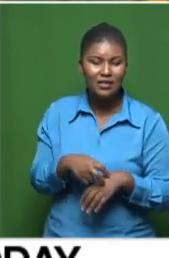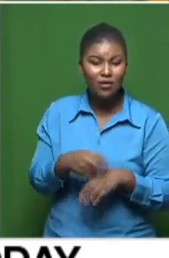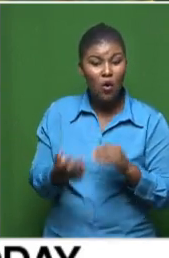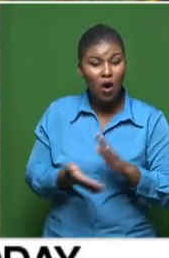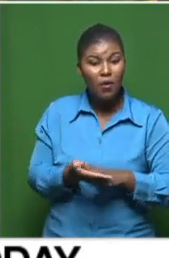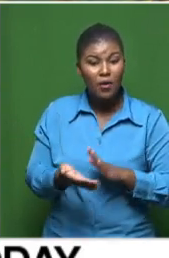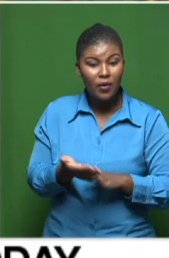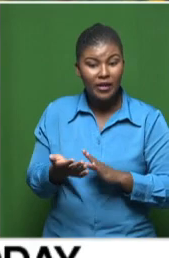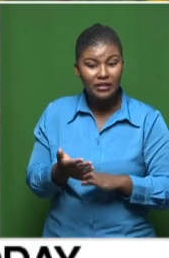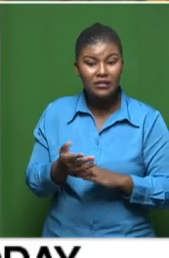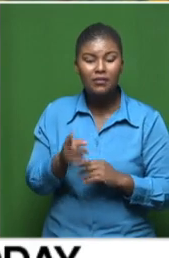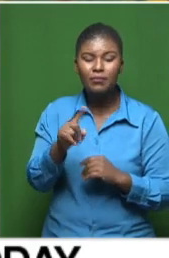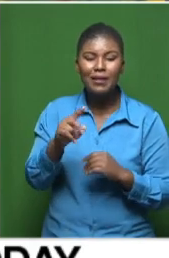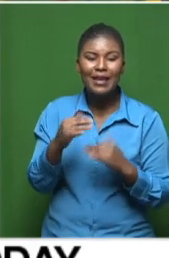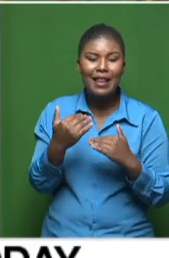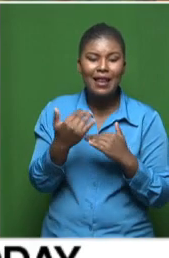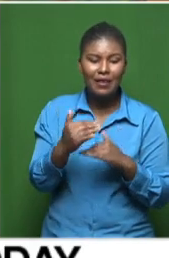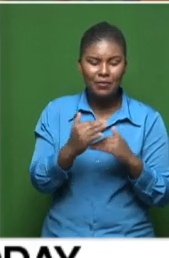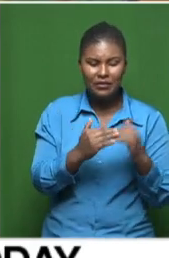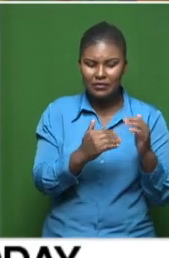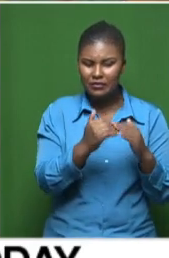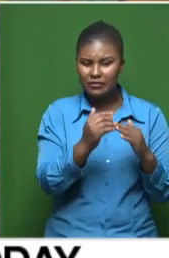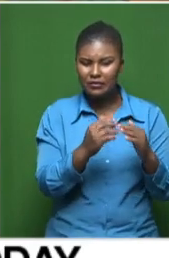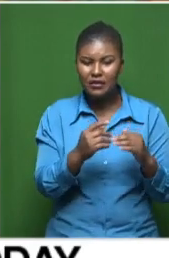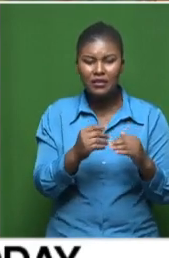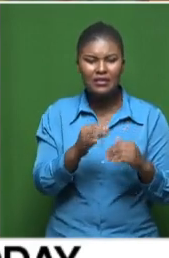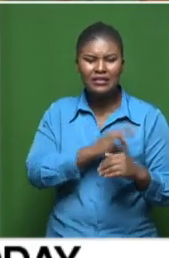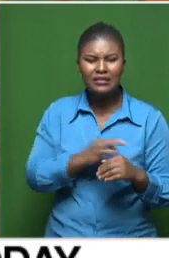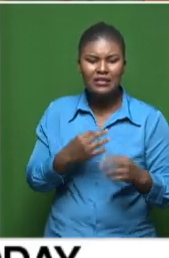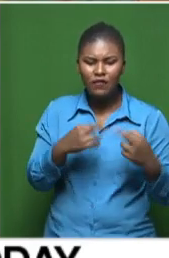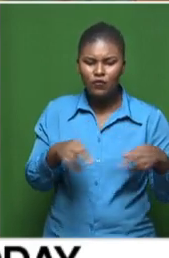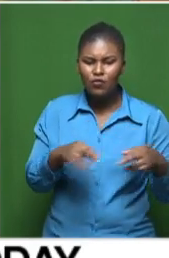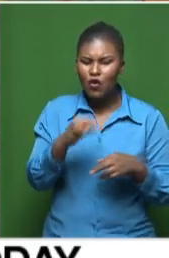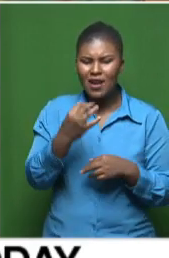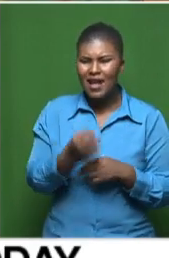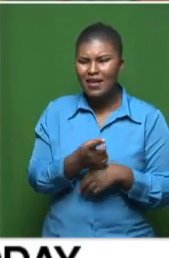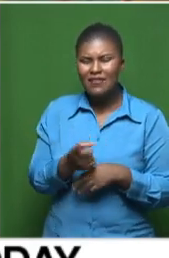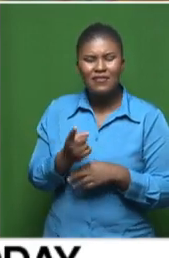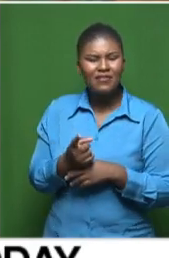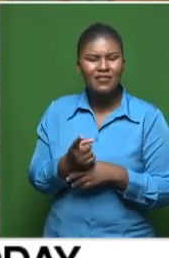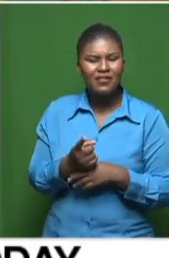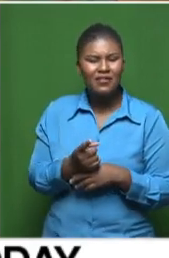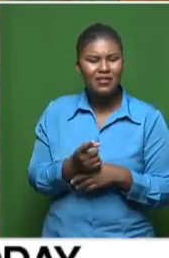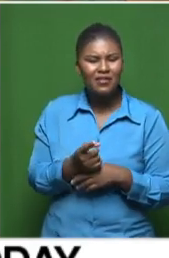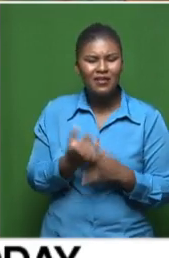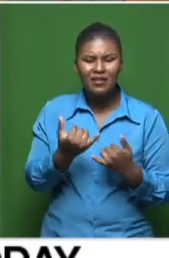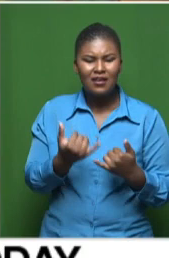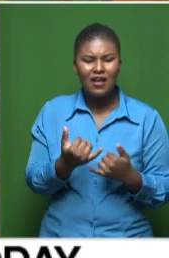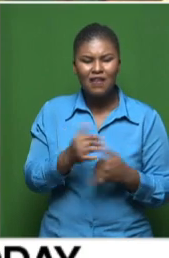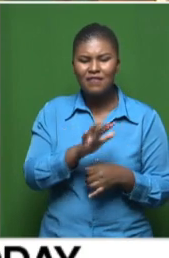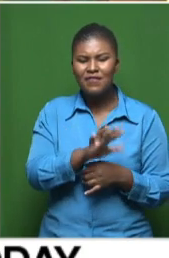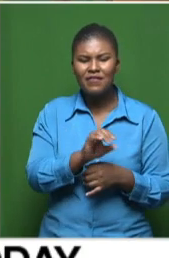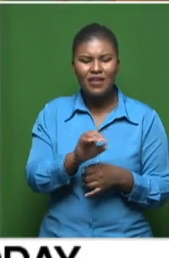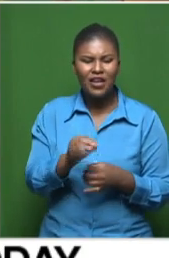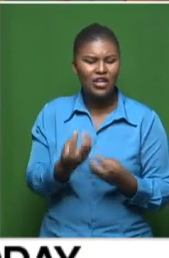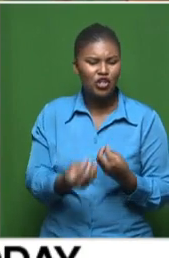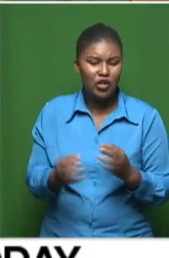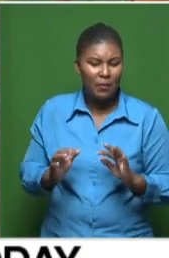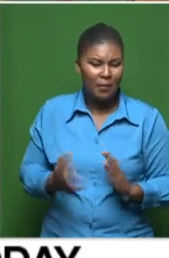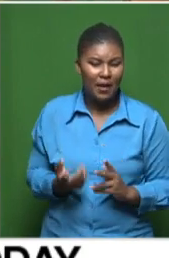limited infrastructure, as in this case, there's no staff room here. Because it was meant really for 500 kids.